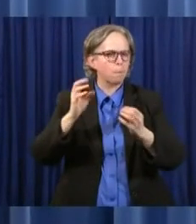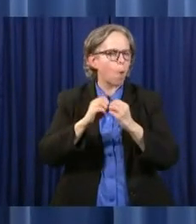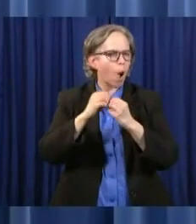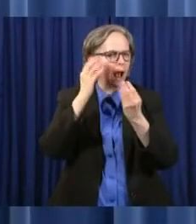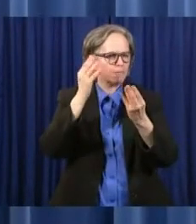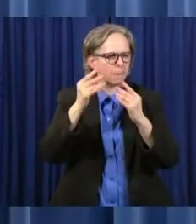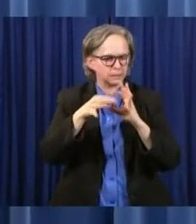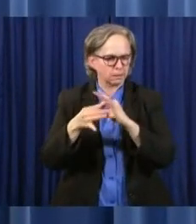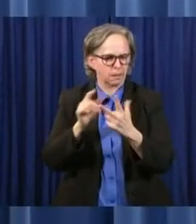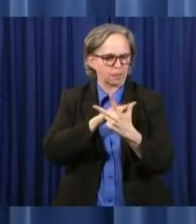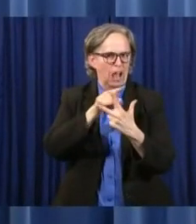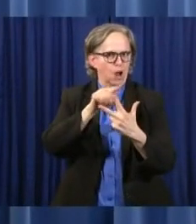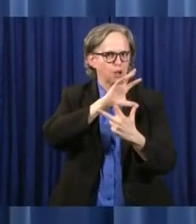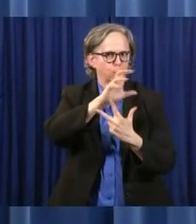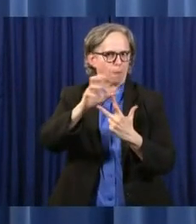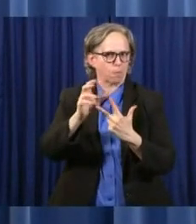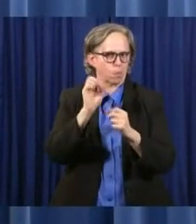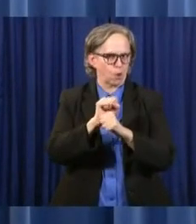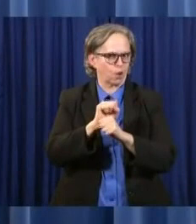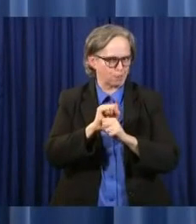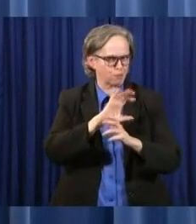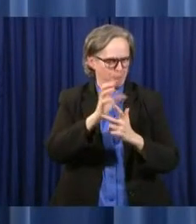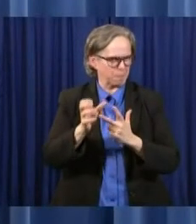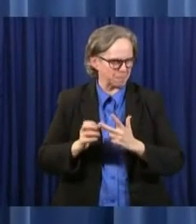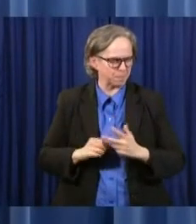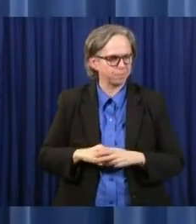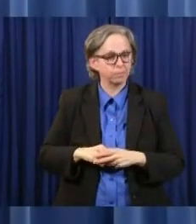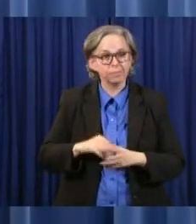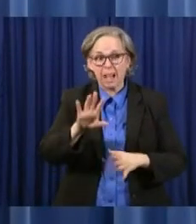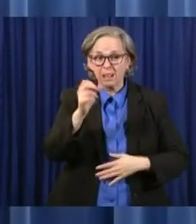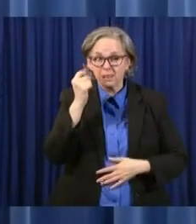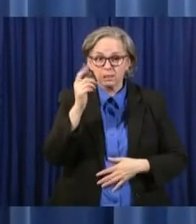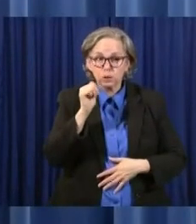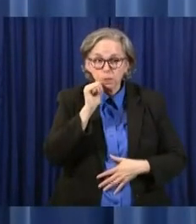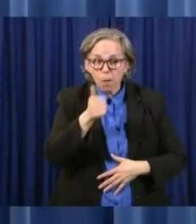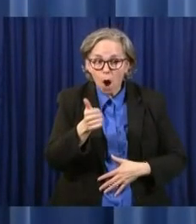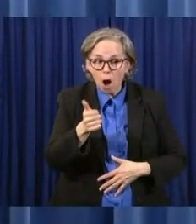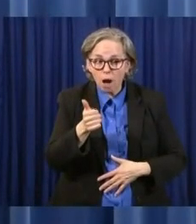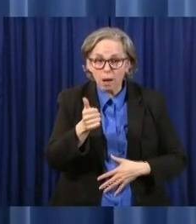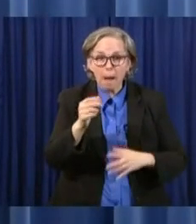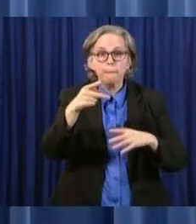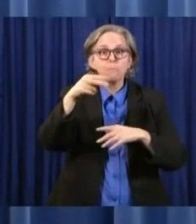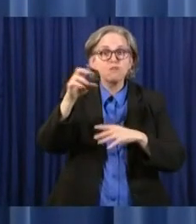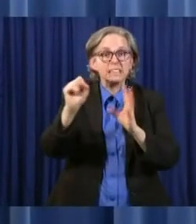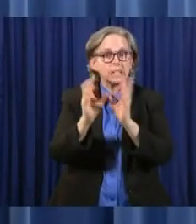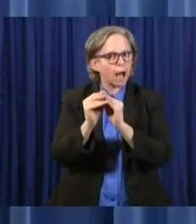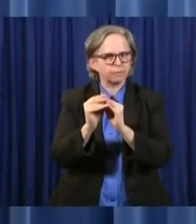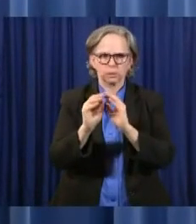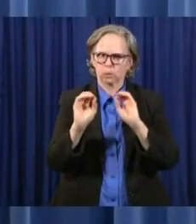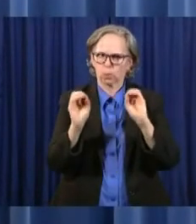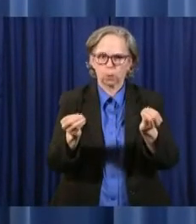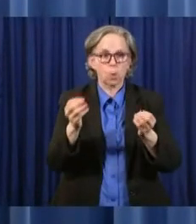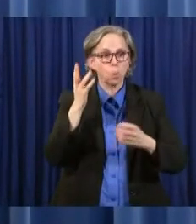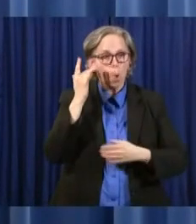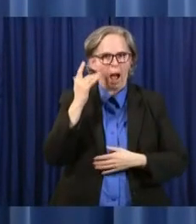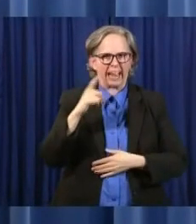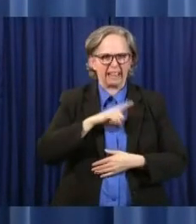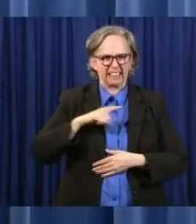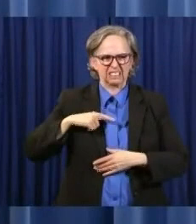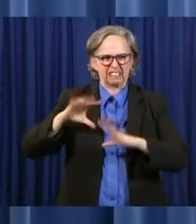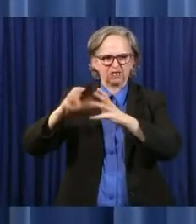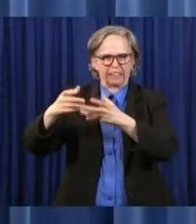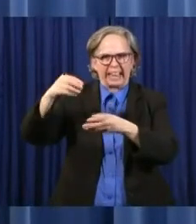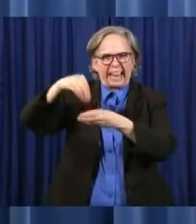Uh, so we will not be here, uh, tomorrow, legislature is in session. Those of you who watch, uh,